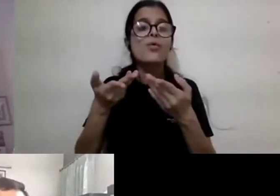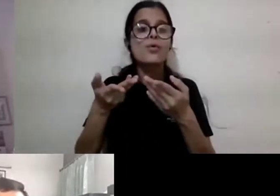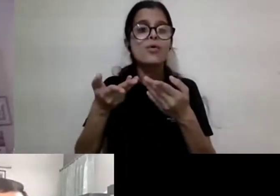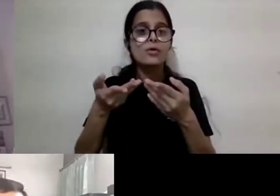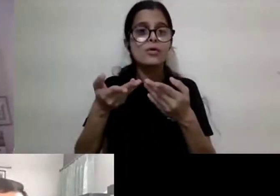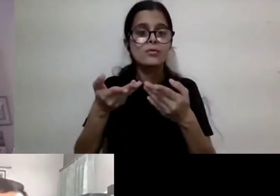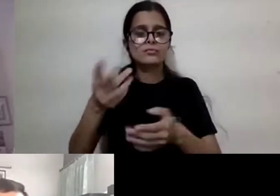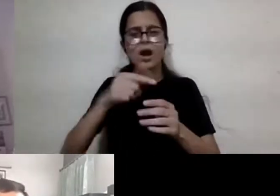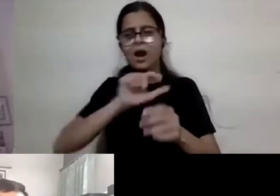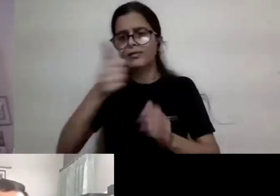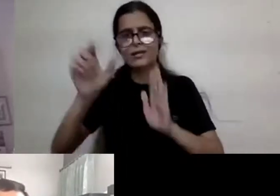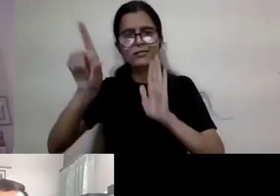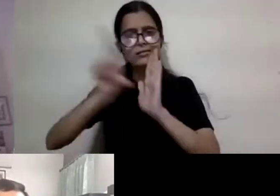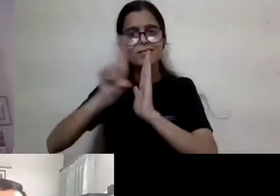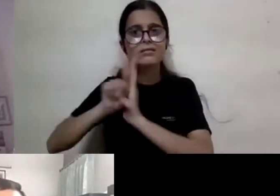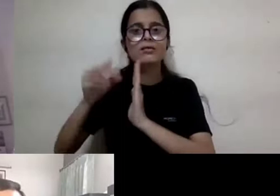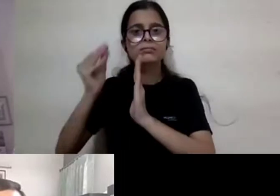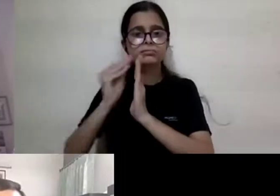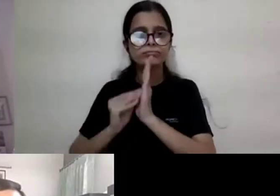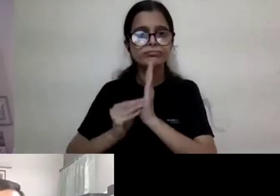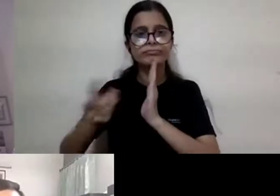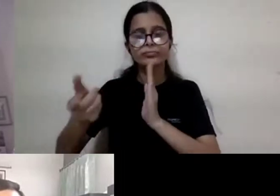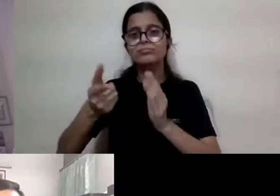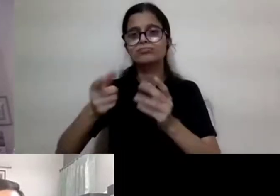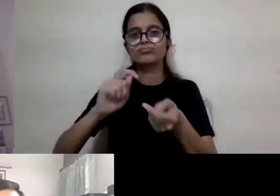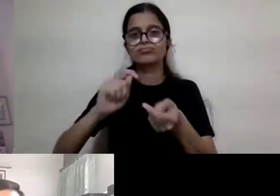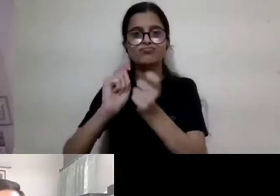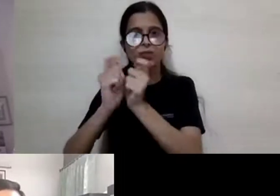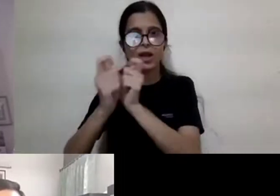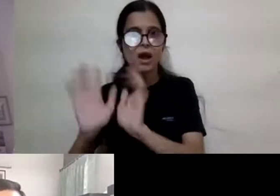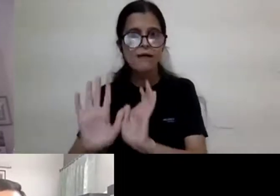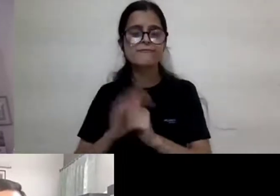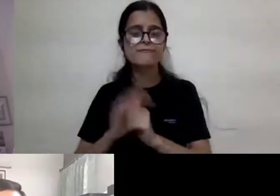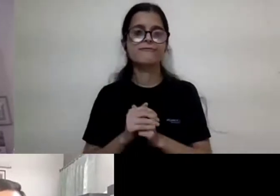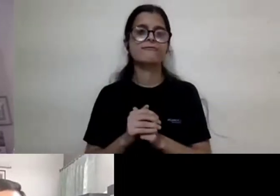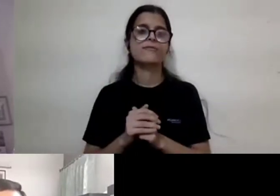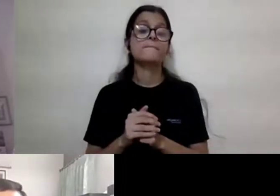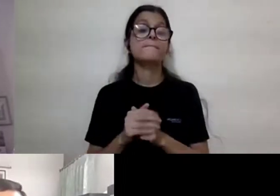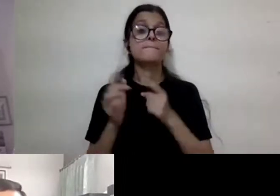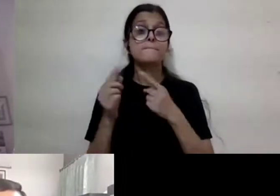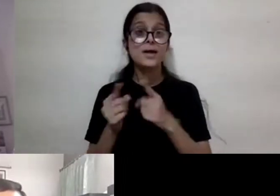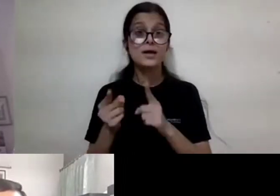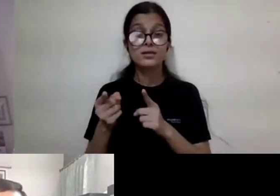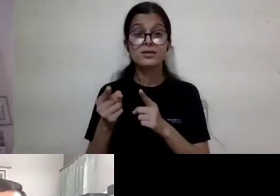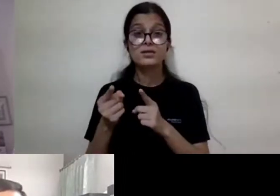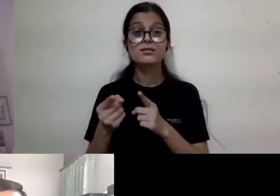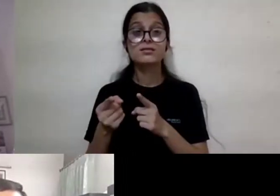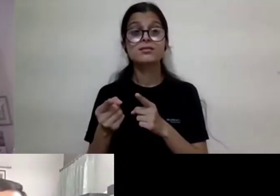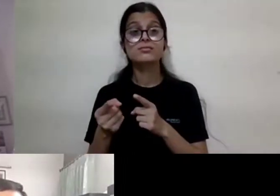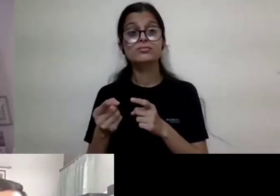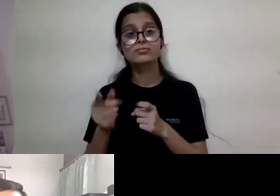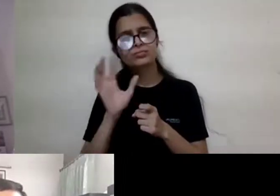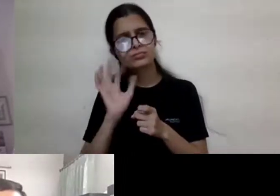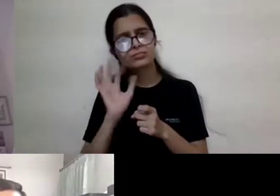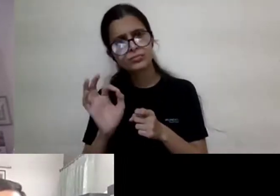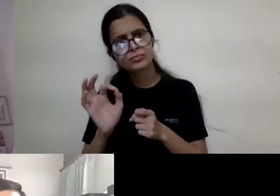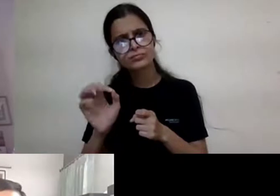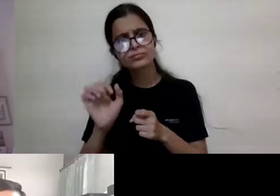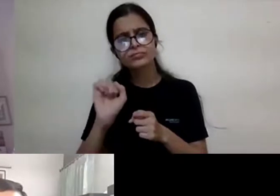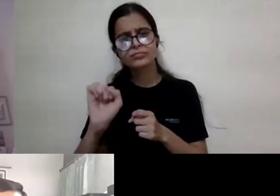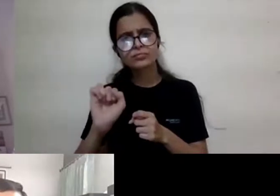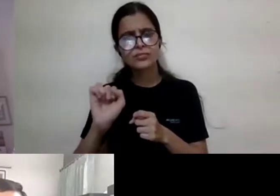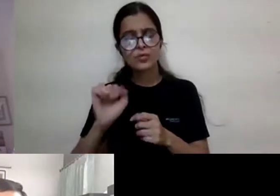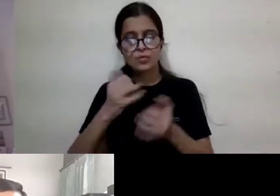but wasn't, weren't so dramatically placed, but a right, it doesn't transform society.